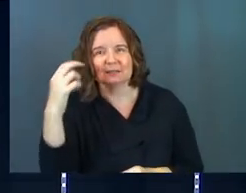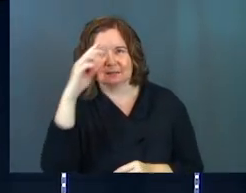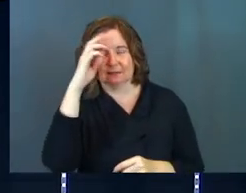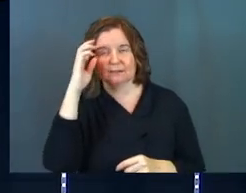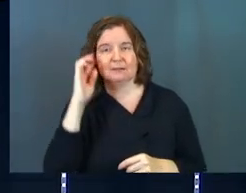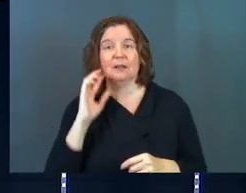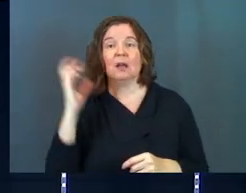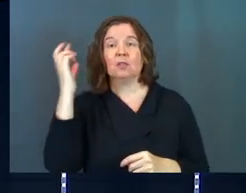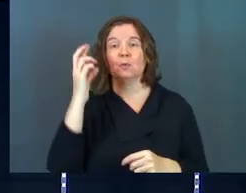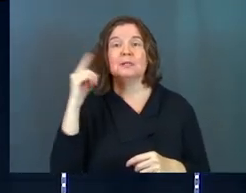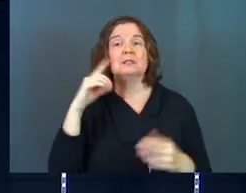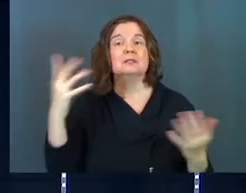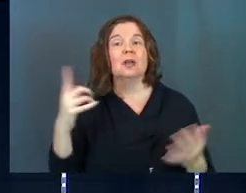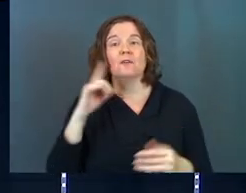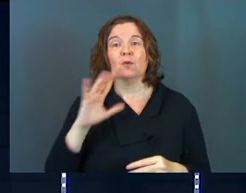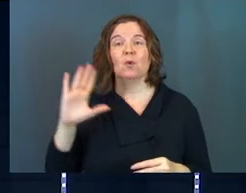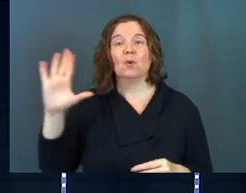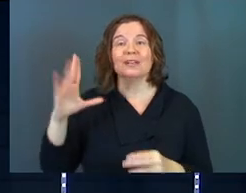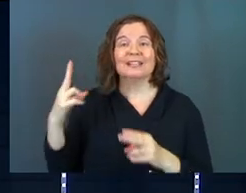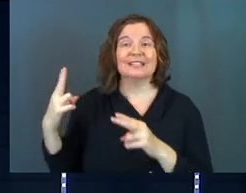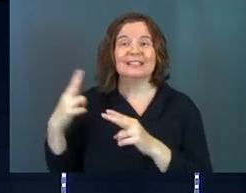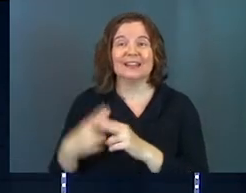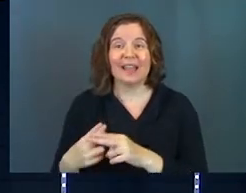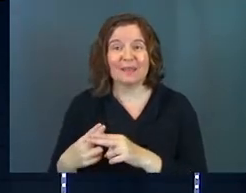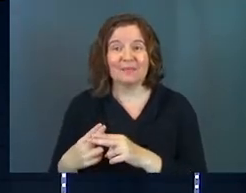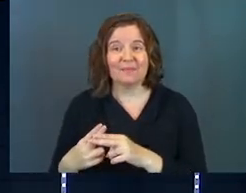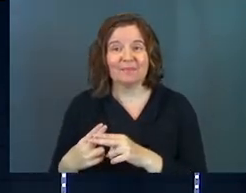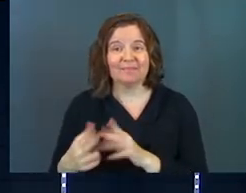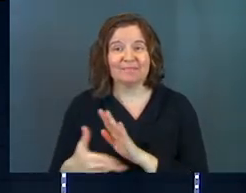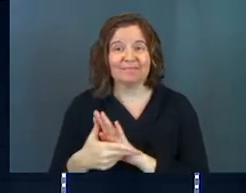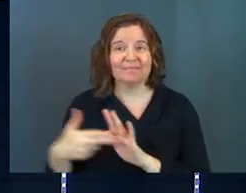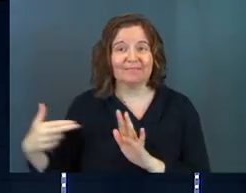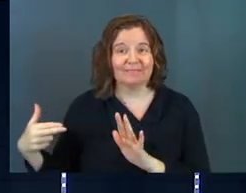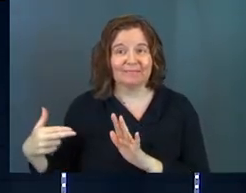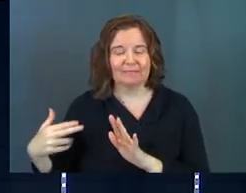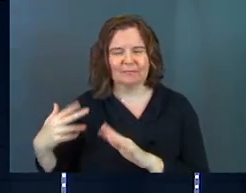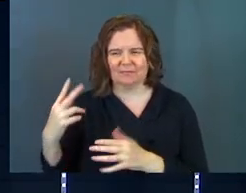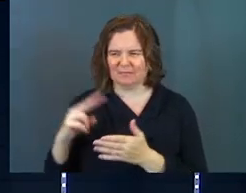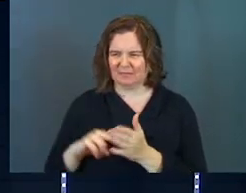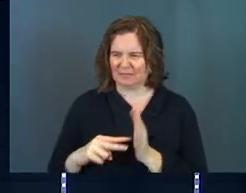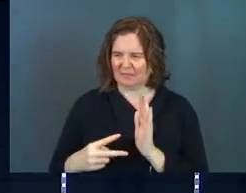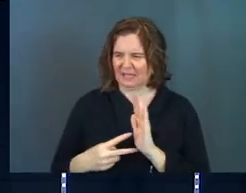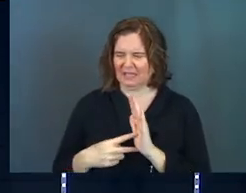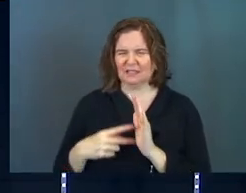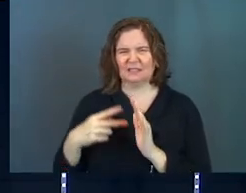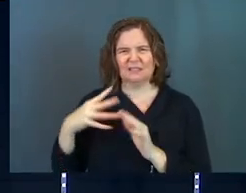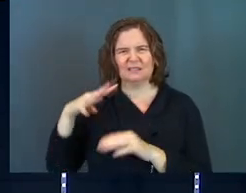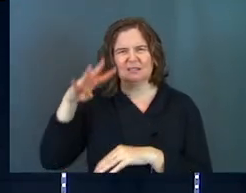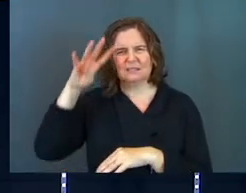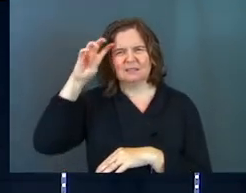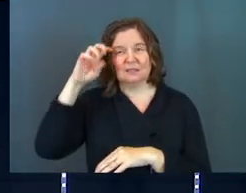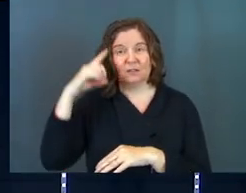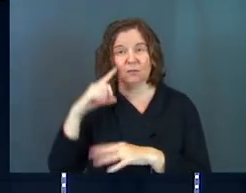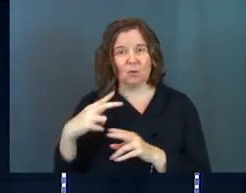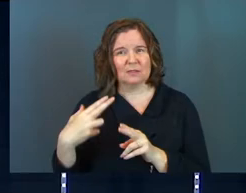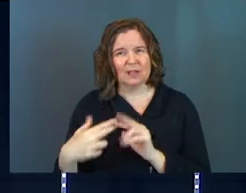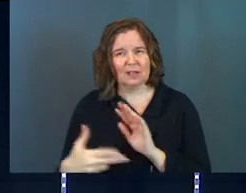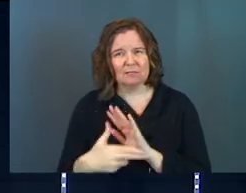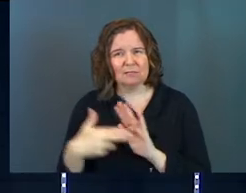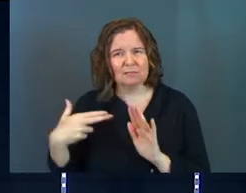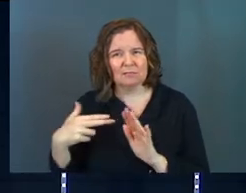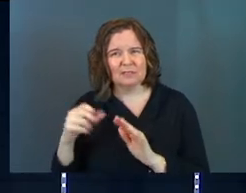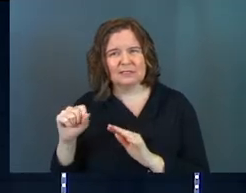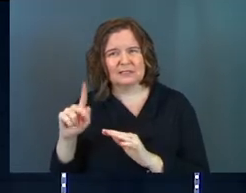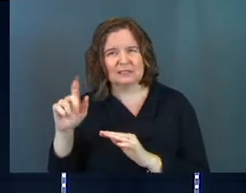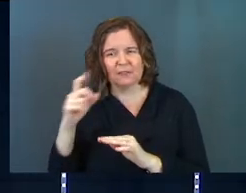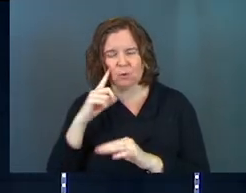And the reason is for his namesake. What in the world does that mean? For his namesake. For